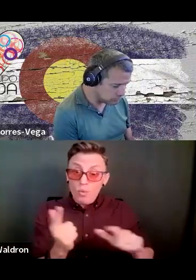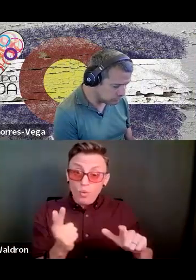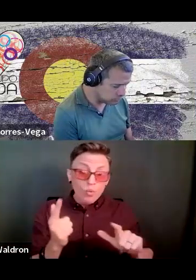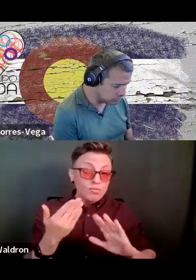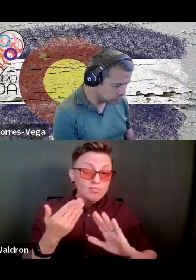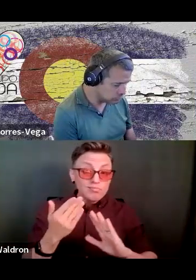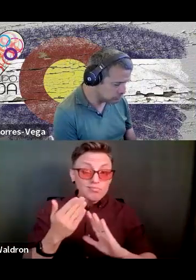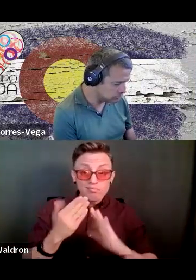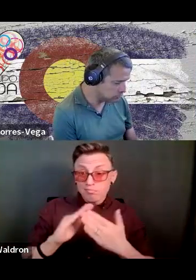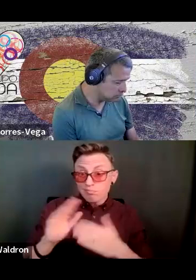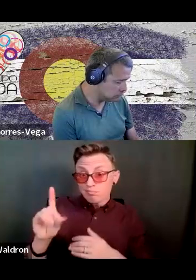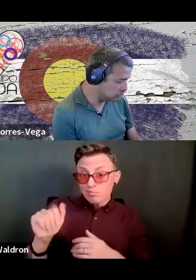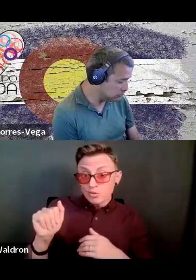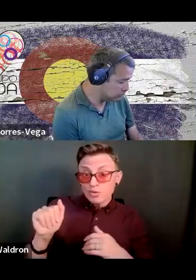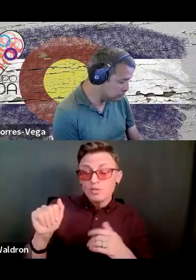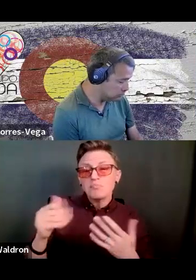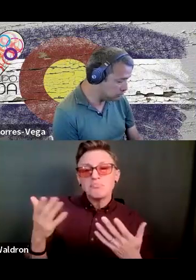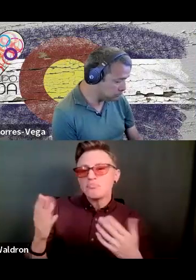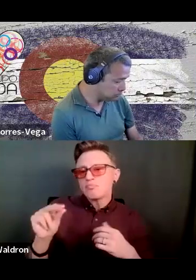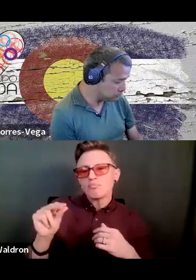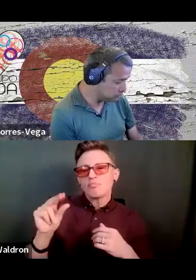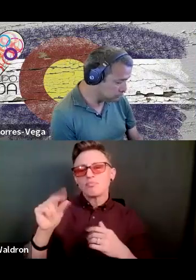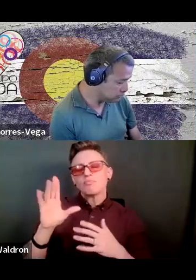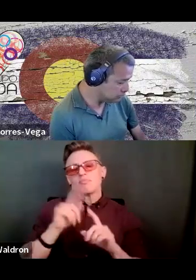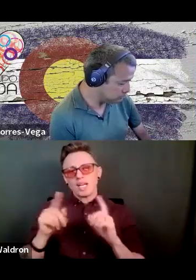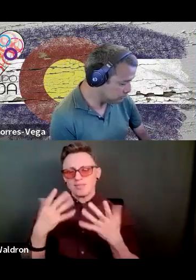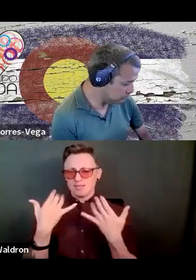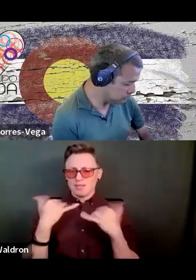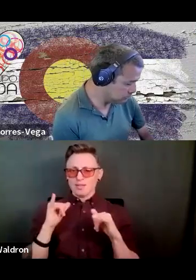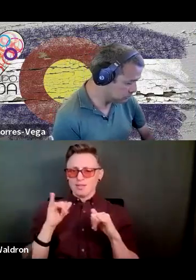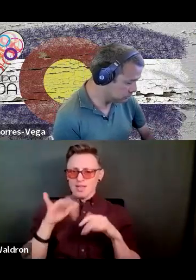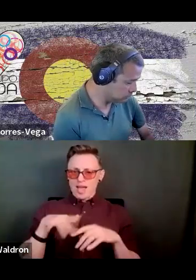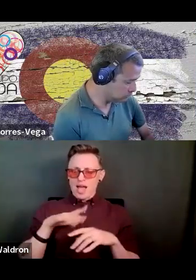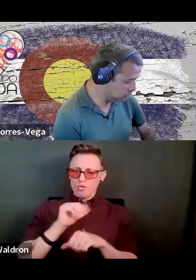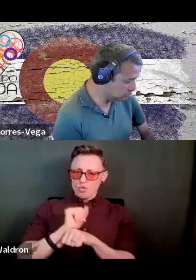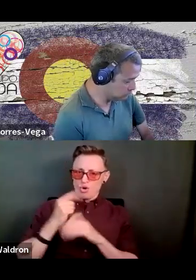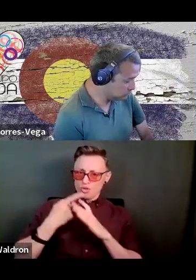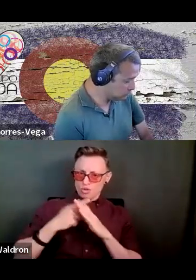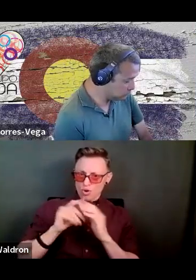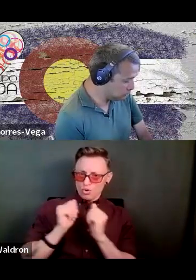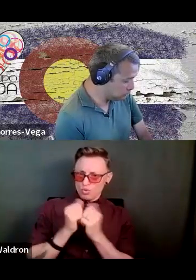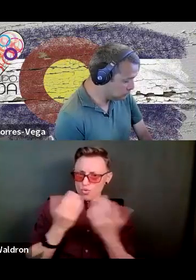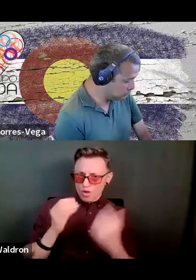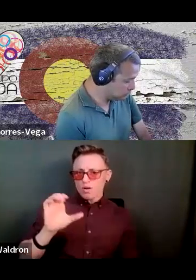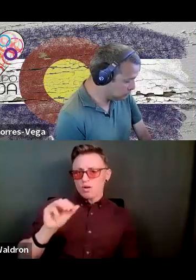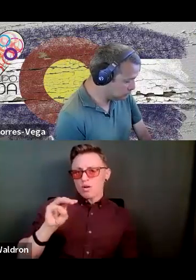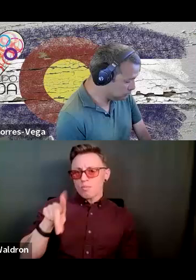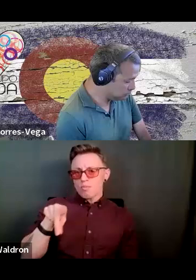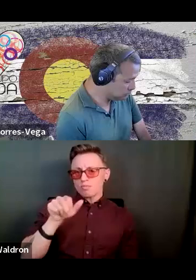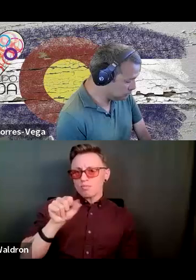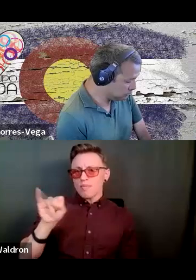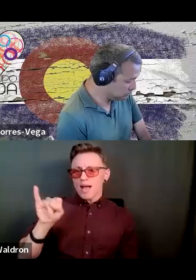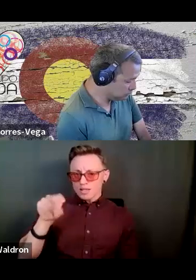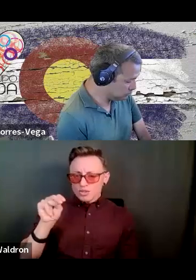I do know that this type of work starts with compassion, a general care